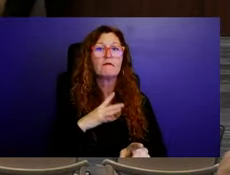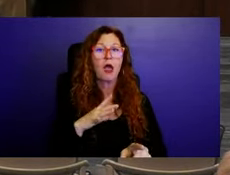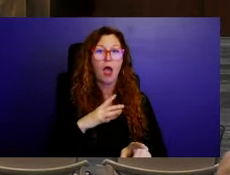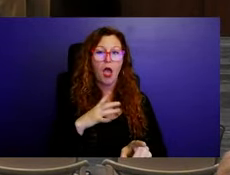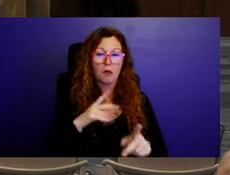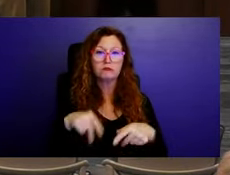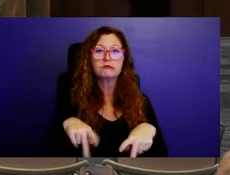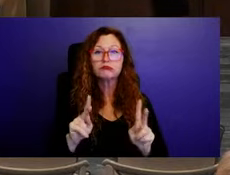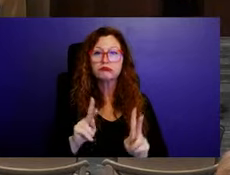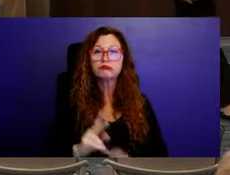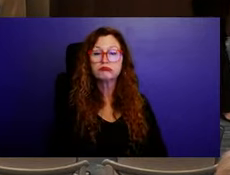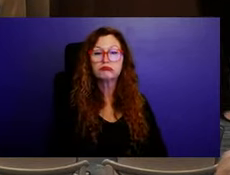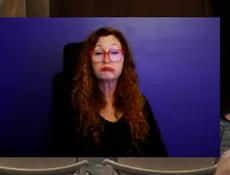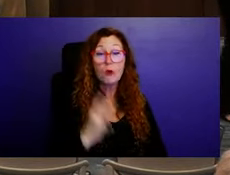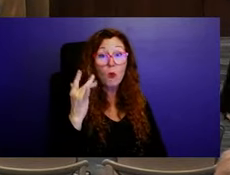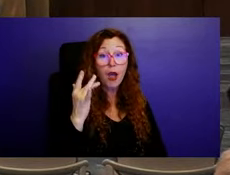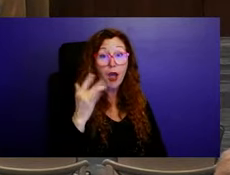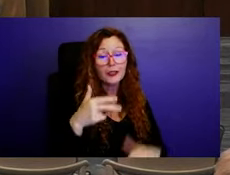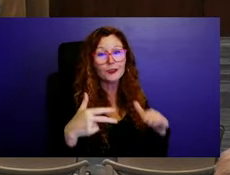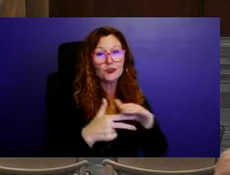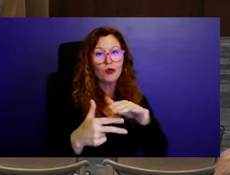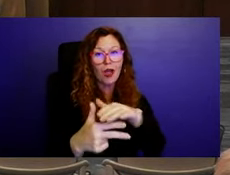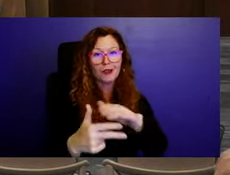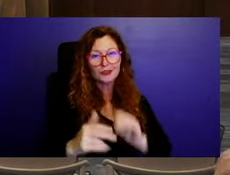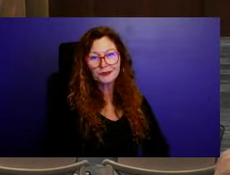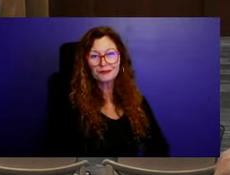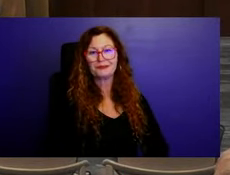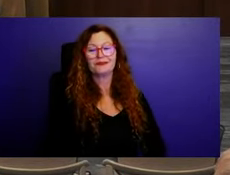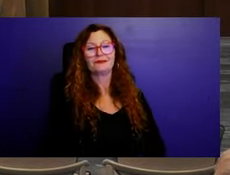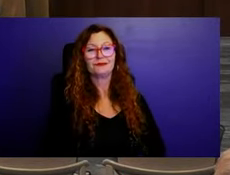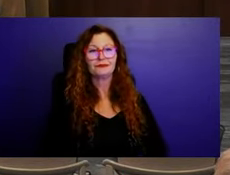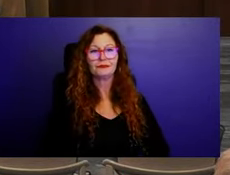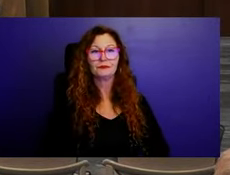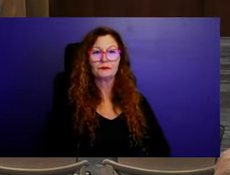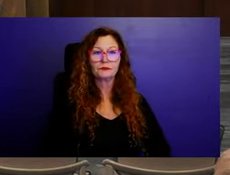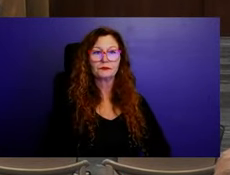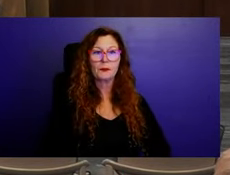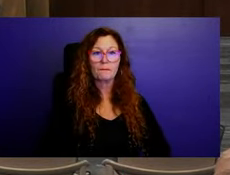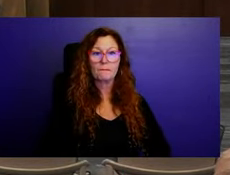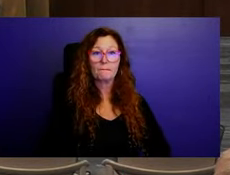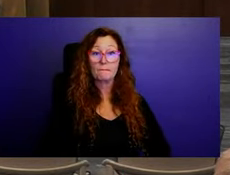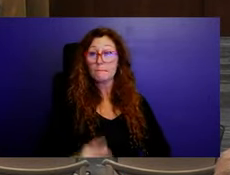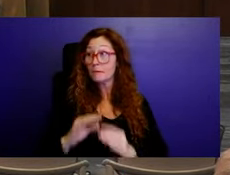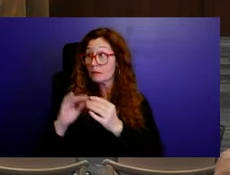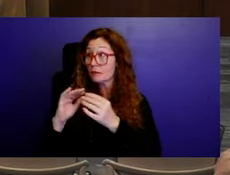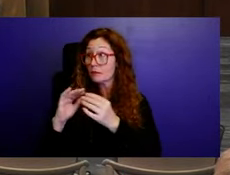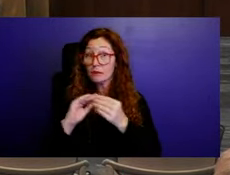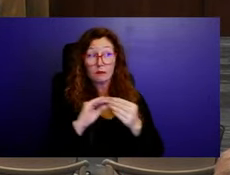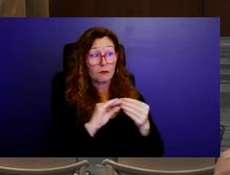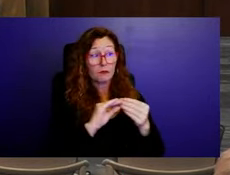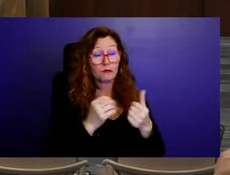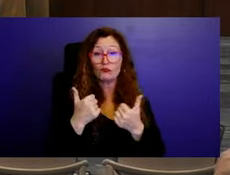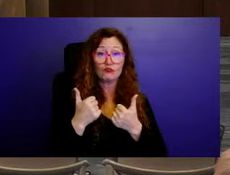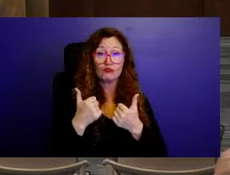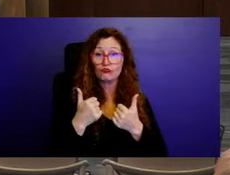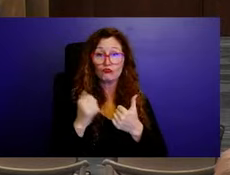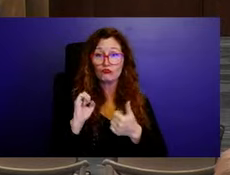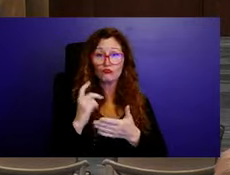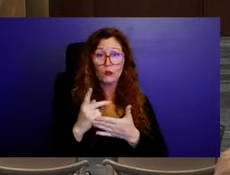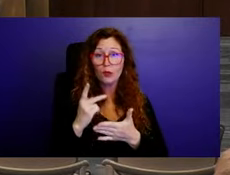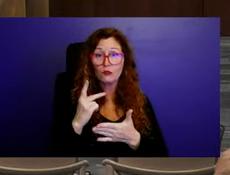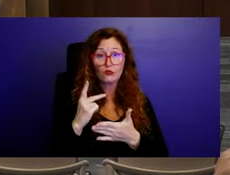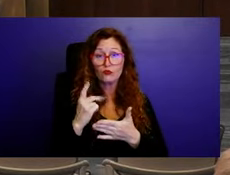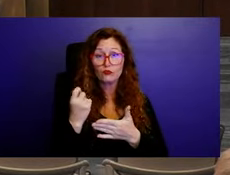Commissioner Cruz, vice mayor, let's turn back to you for your comments. Yeah, no. Um, I approved this variance given just the complexity of this